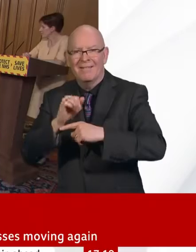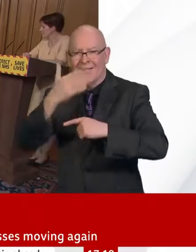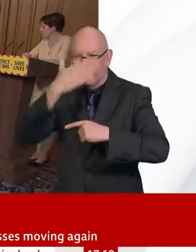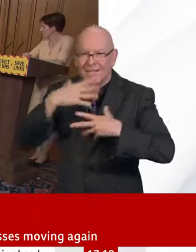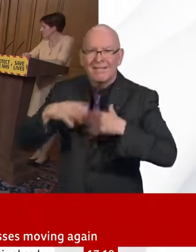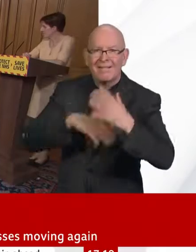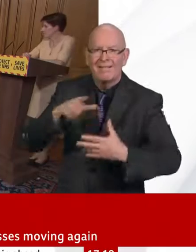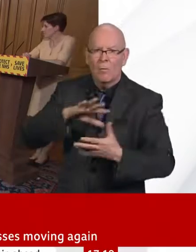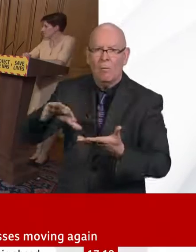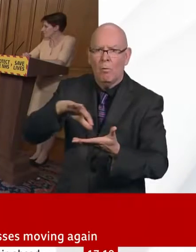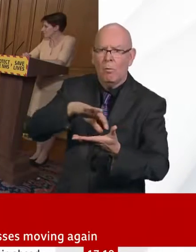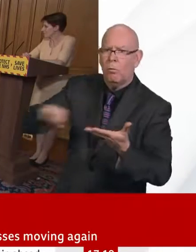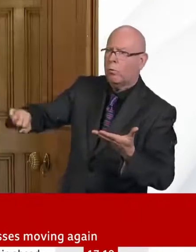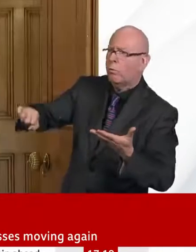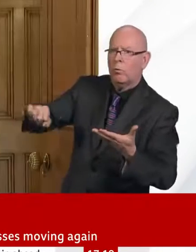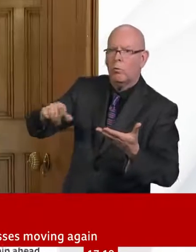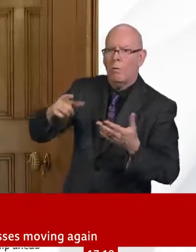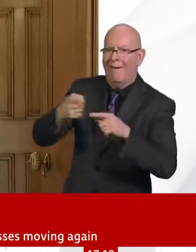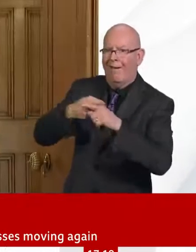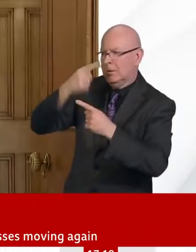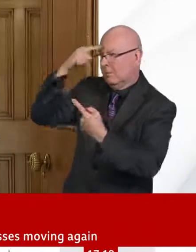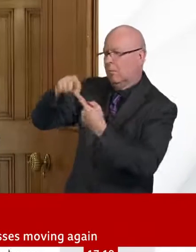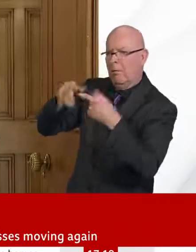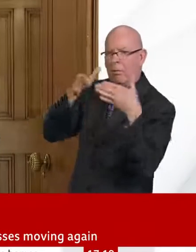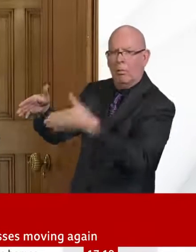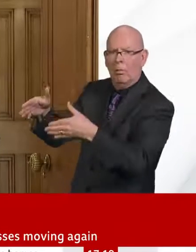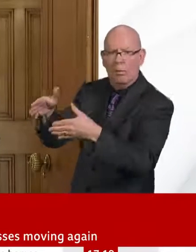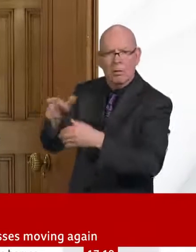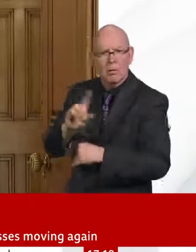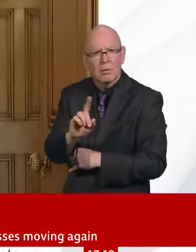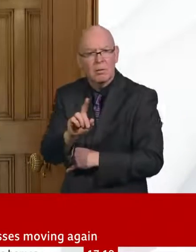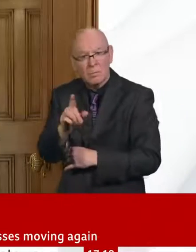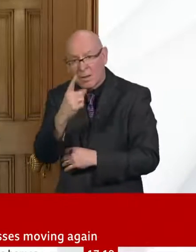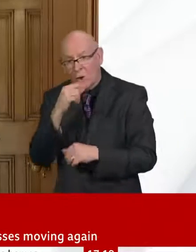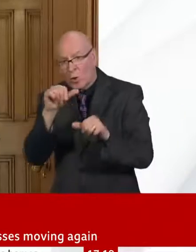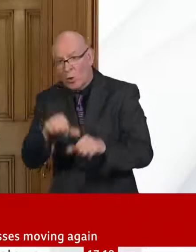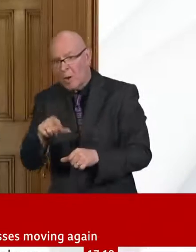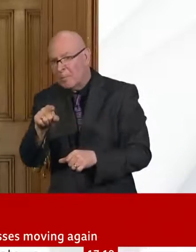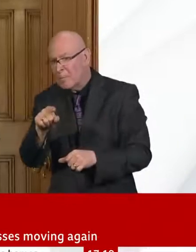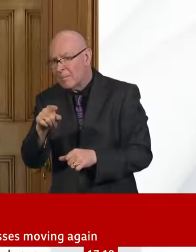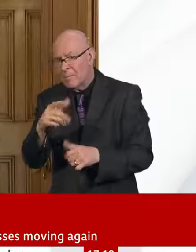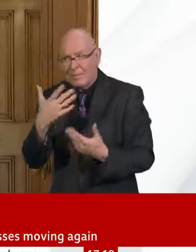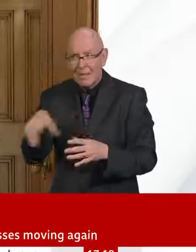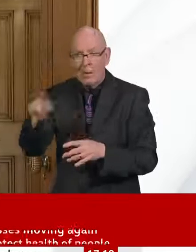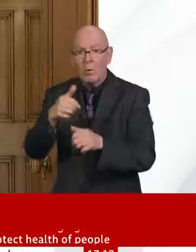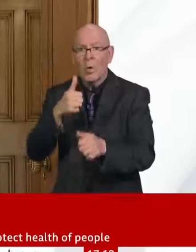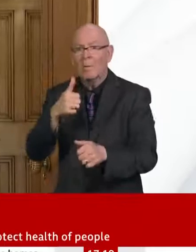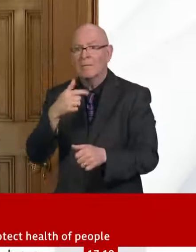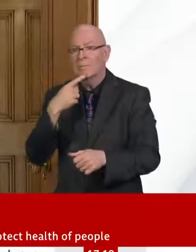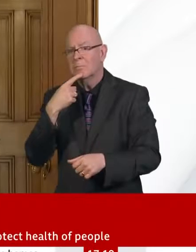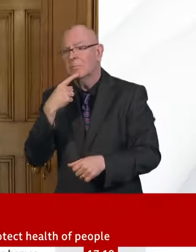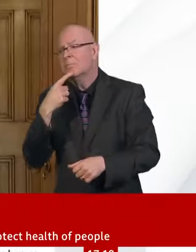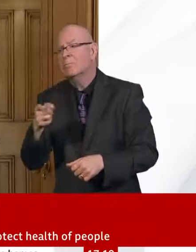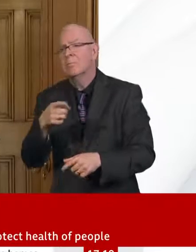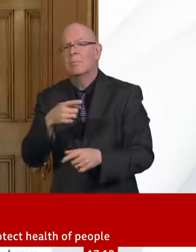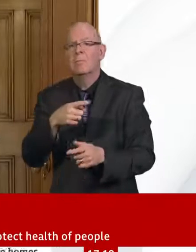Thank you for the question, Catherine. I mean, I think if you look at what the National Clinical Director in Scotland said, I think earlier